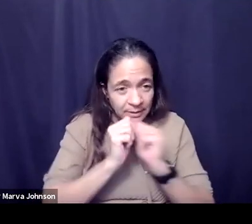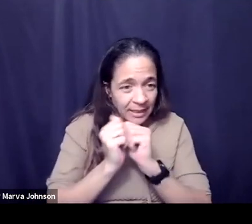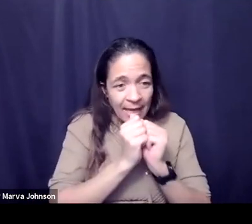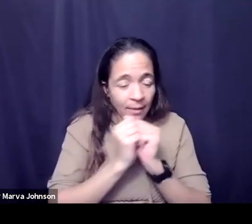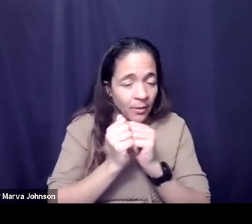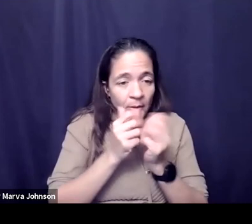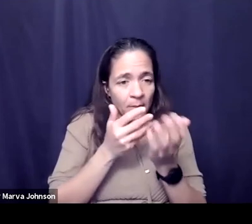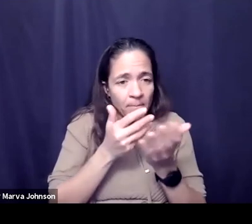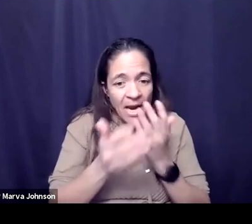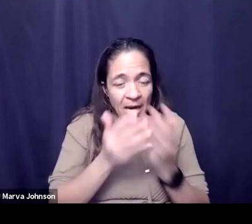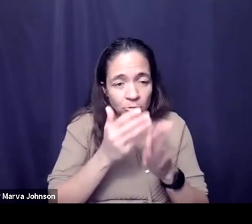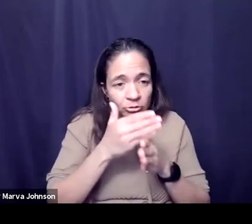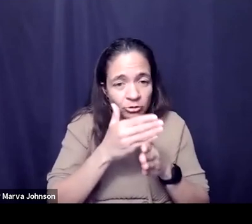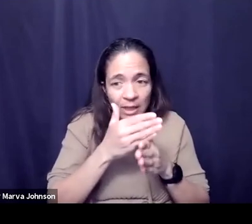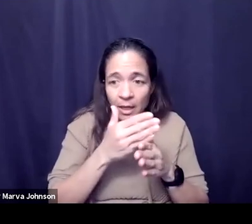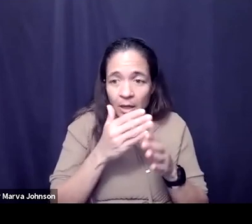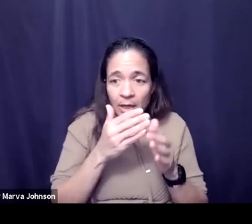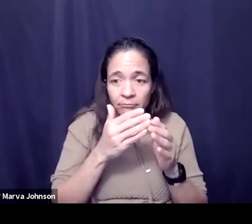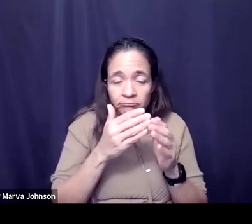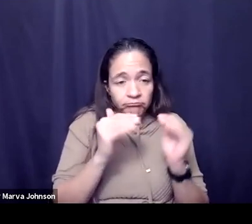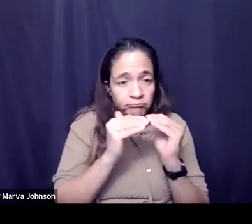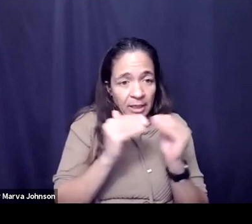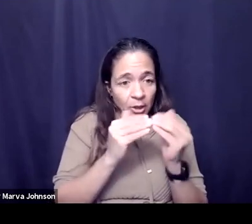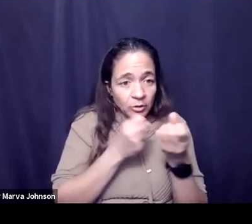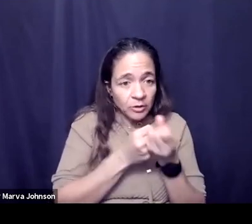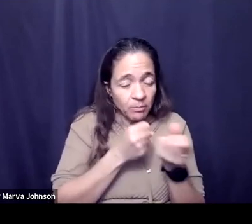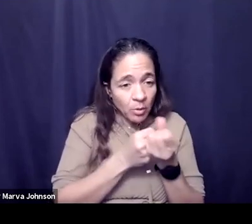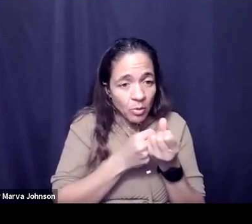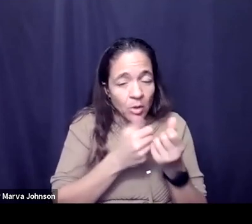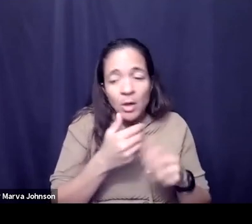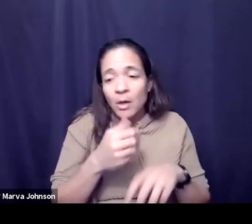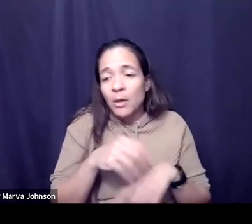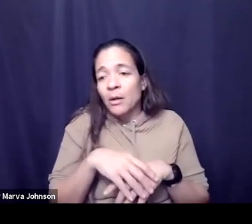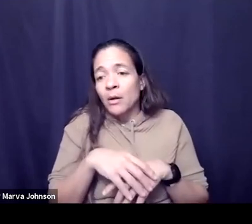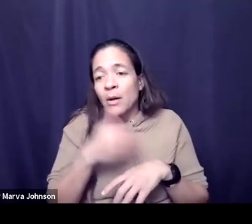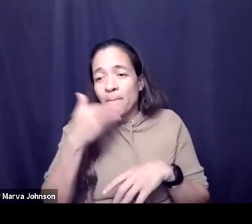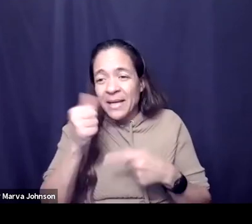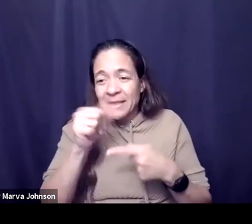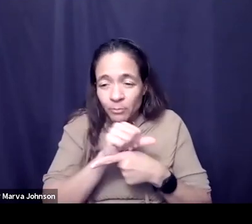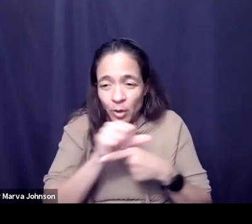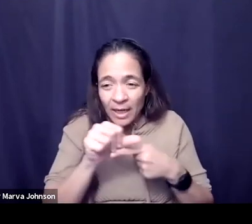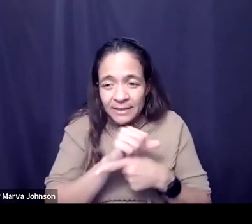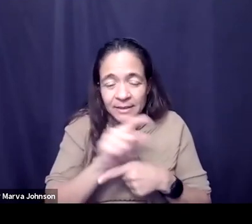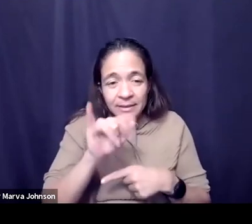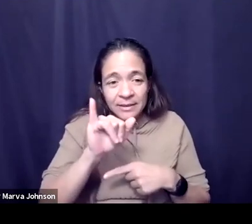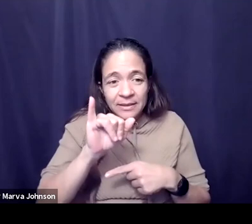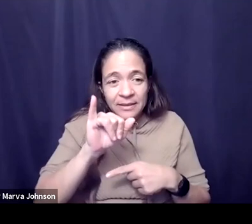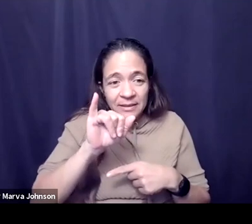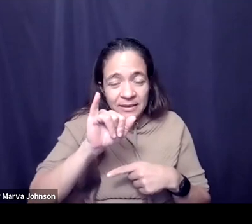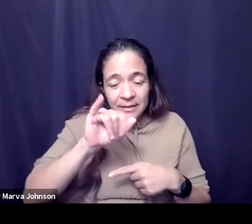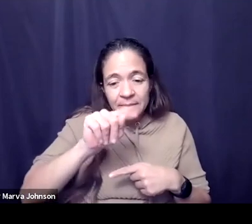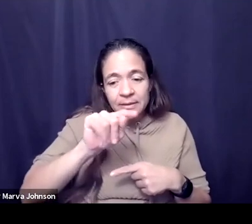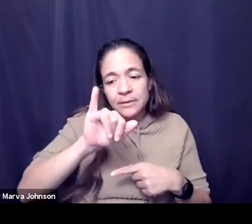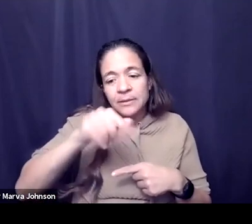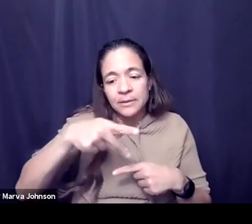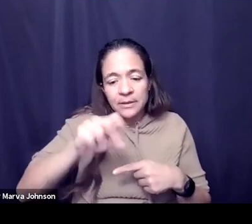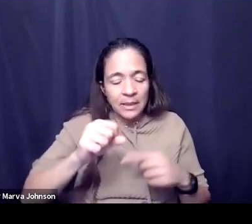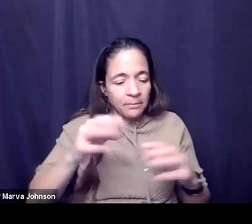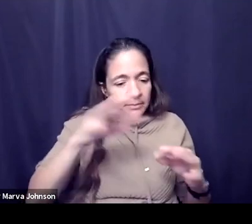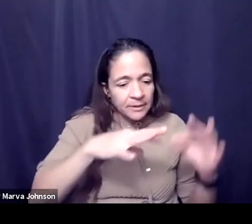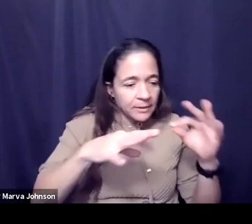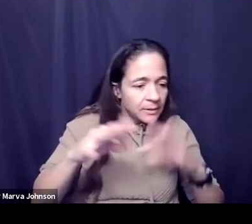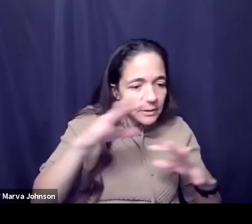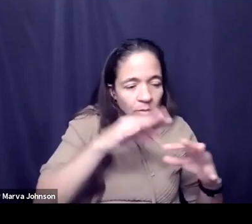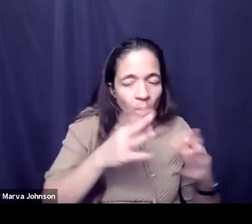sharing peer support whether they are sharing best practices and tips whether they are honing kind of their language with one